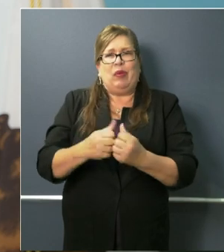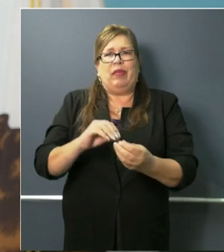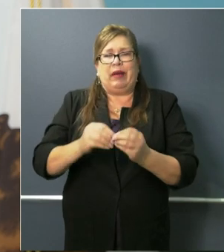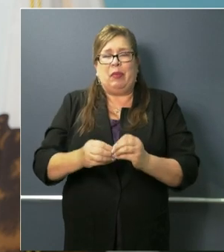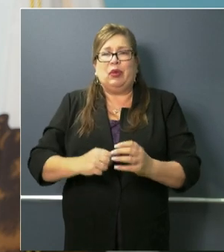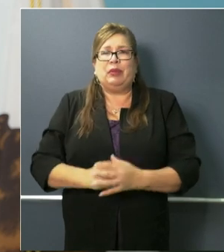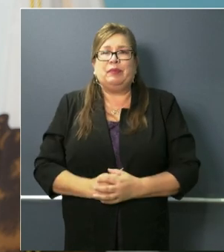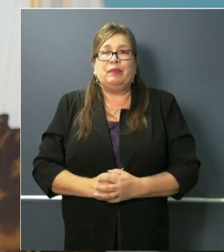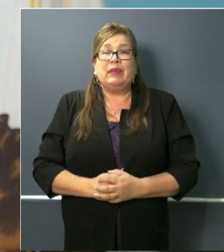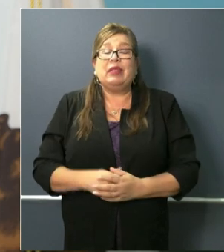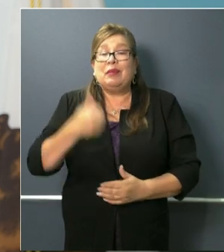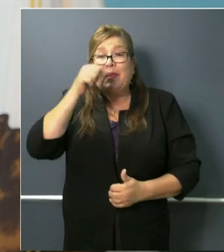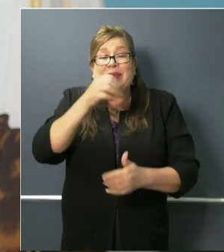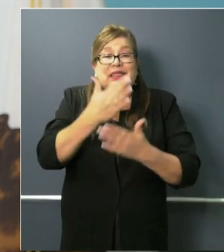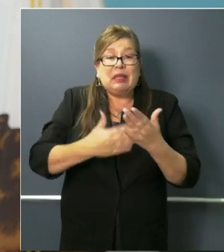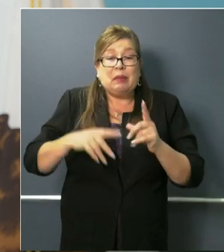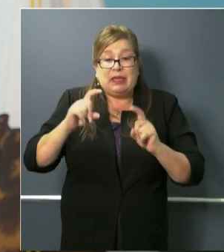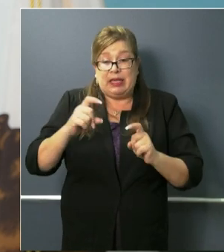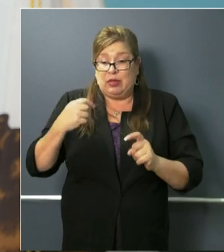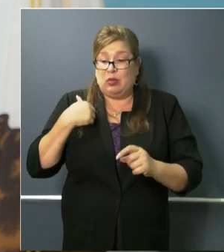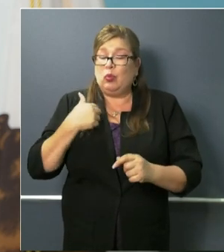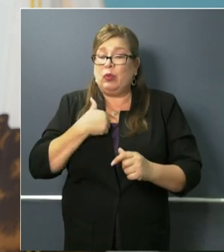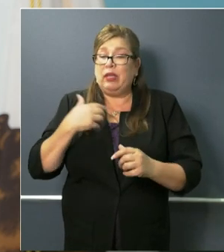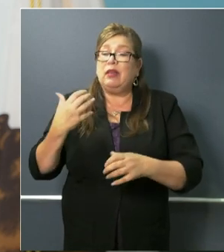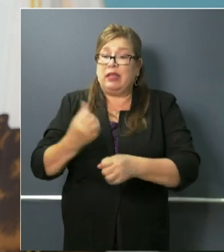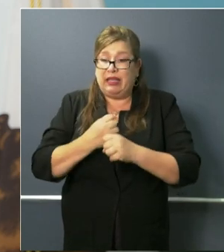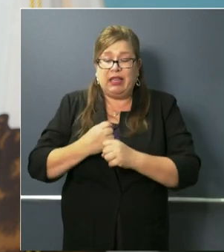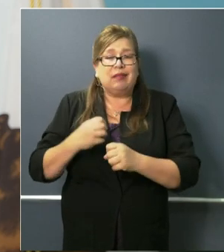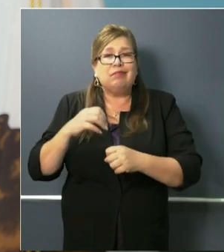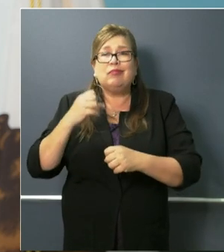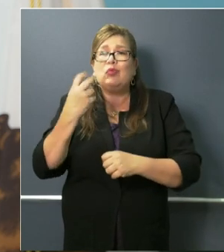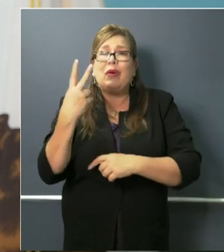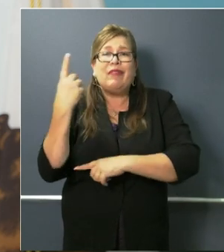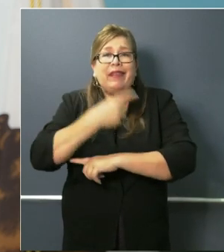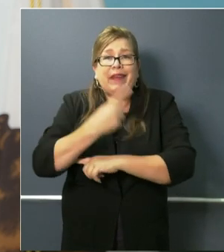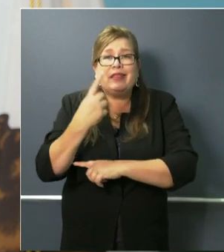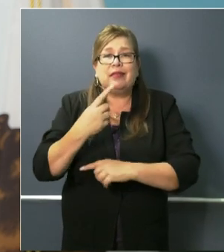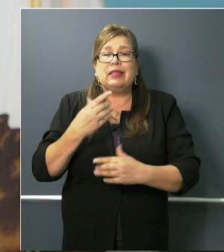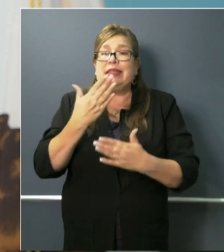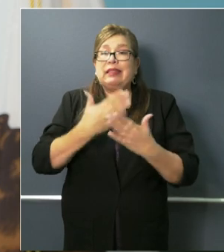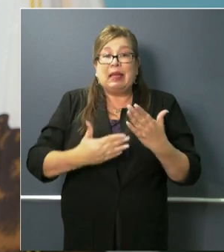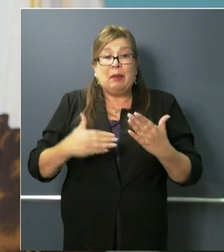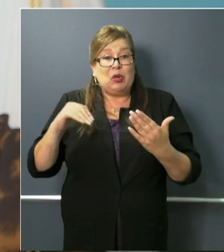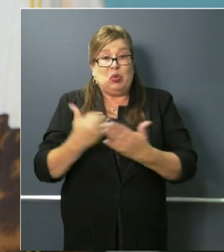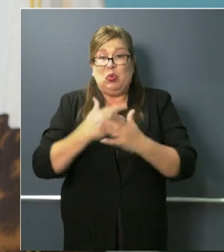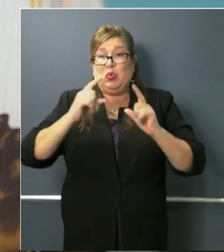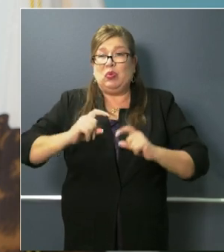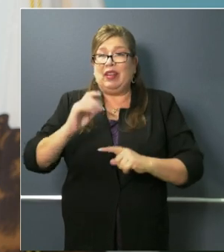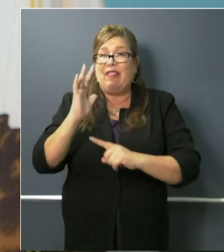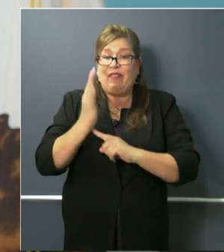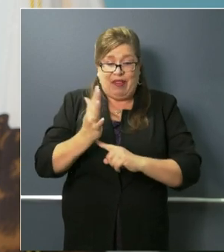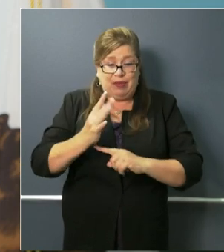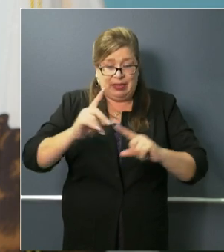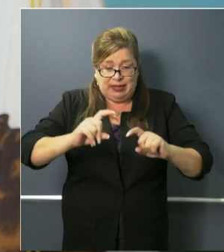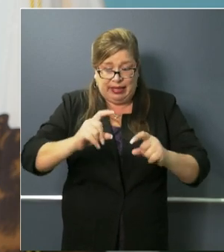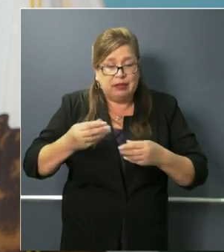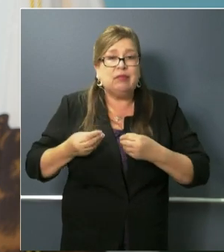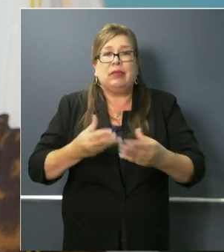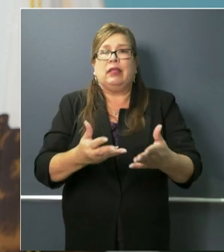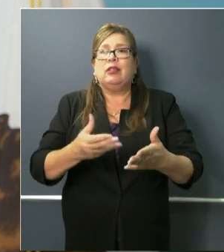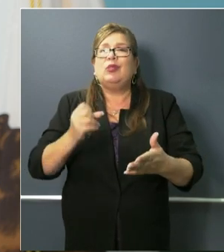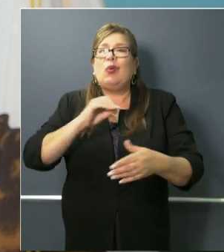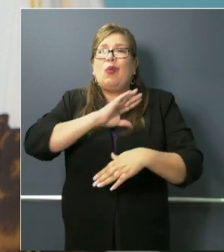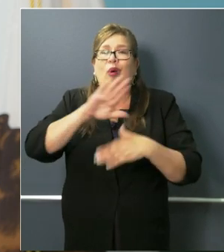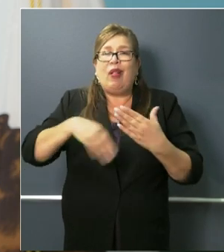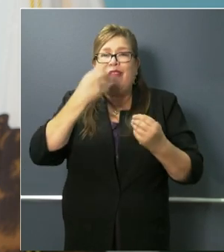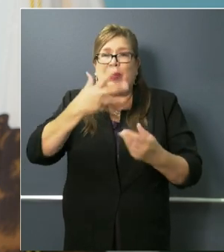tests come back in 12 days, other tests, rapid point of care tests come back in five minutes. We've got to obviously disaggregate all